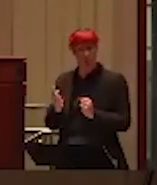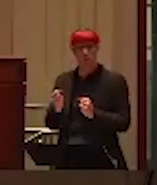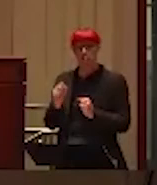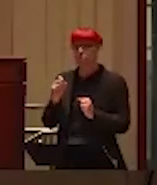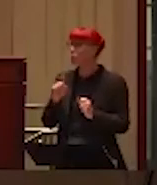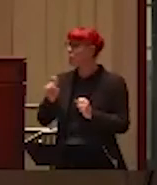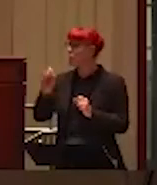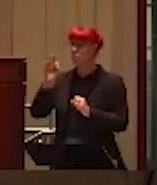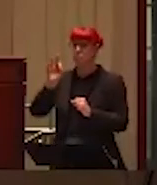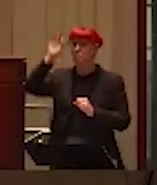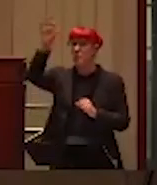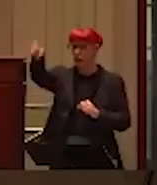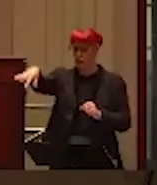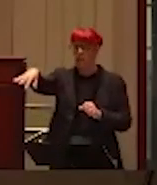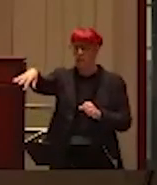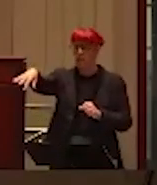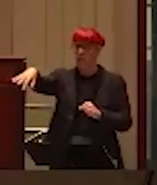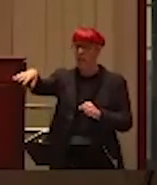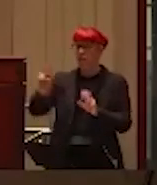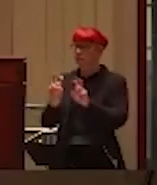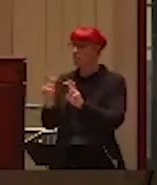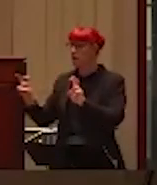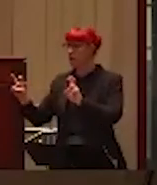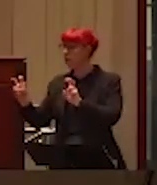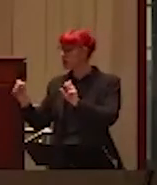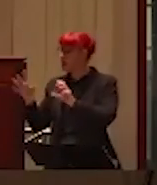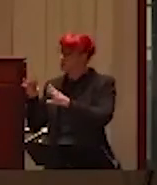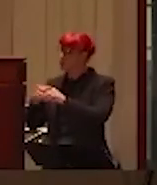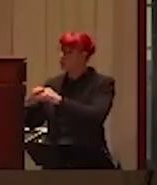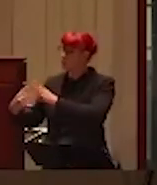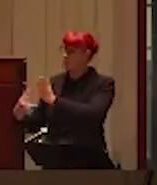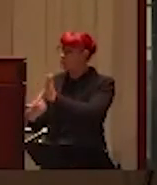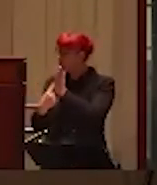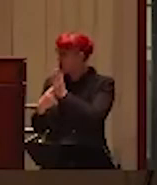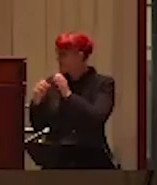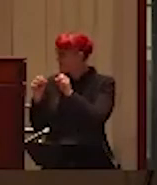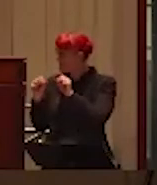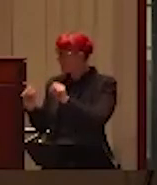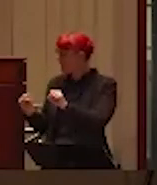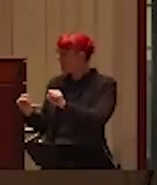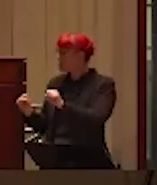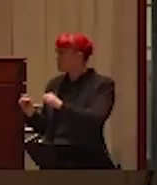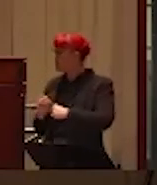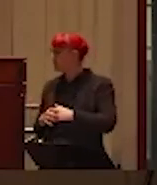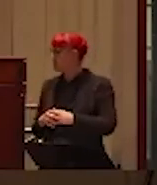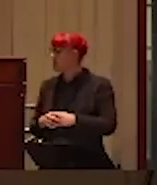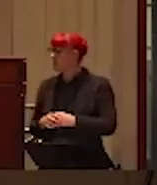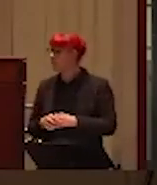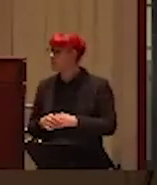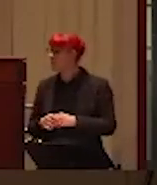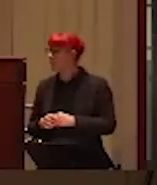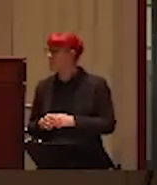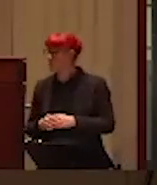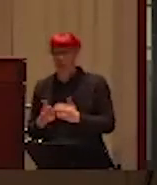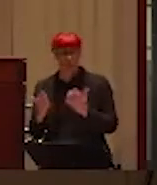an opportunity for the panelists to engage in discussion with the questions that are posed. So,